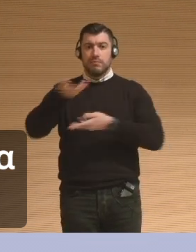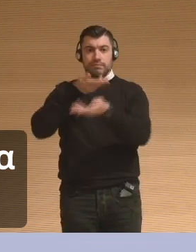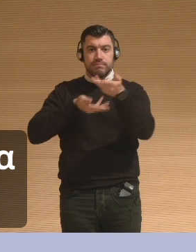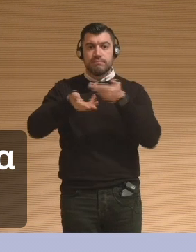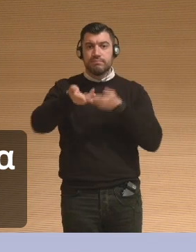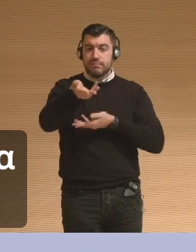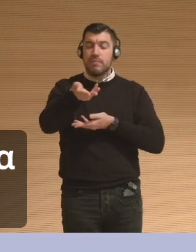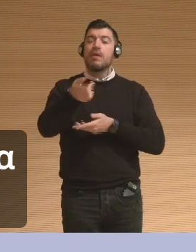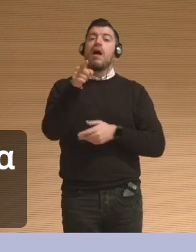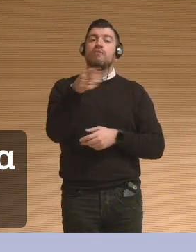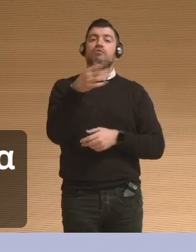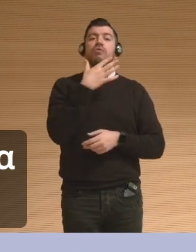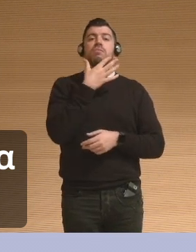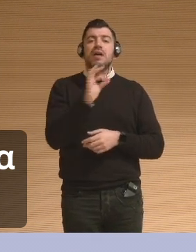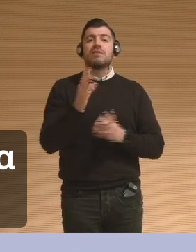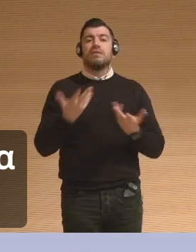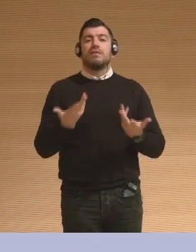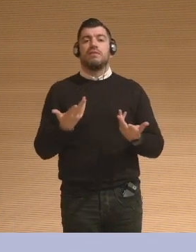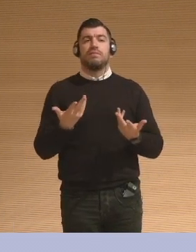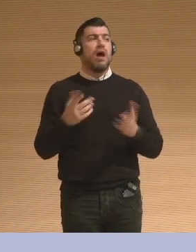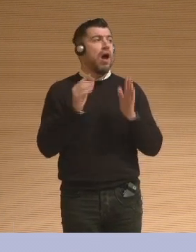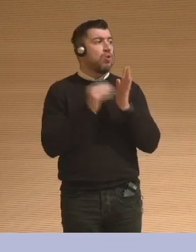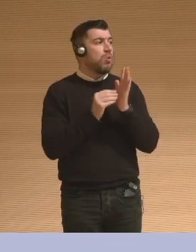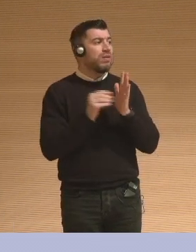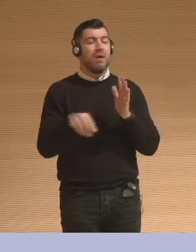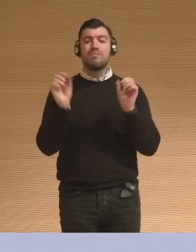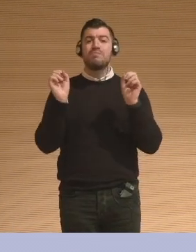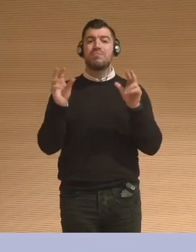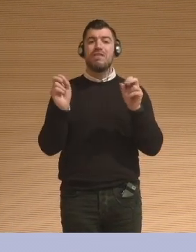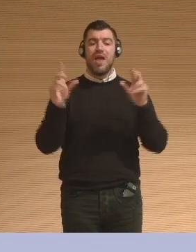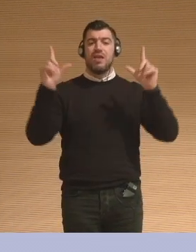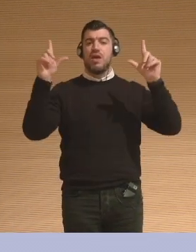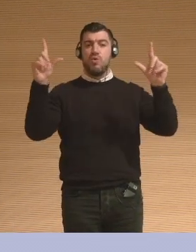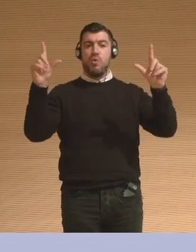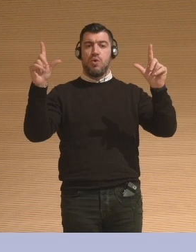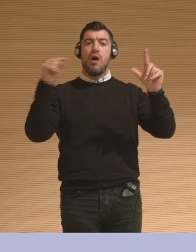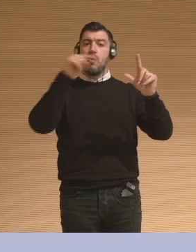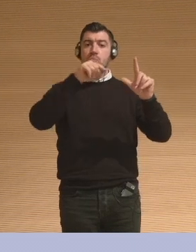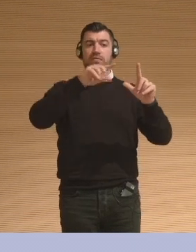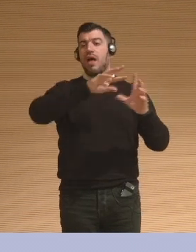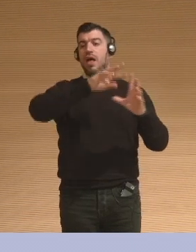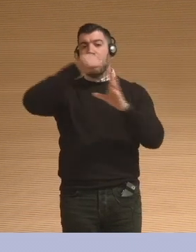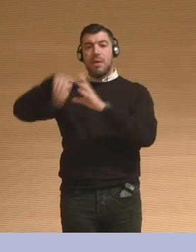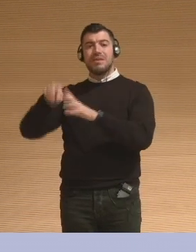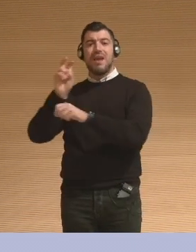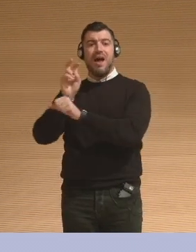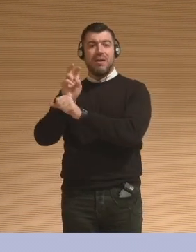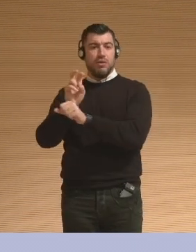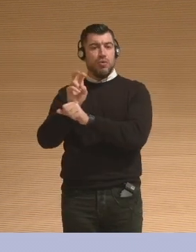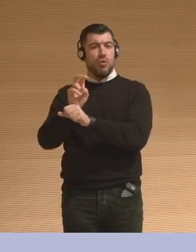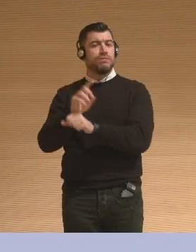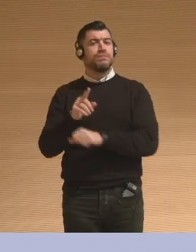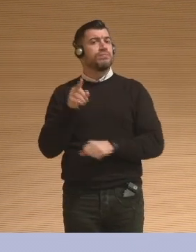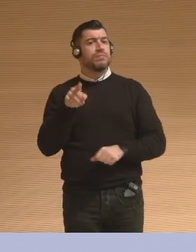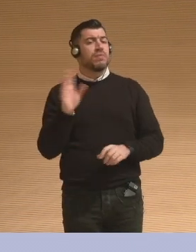object to a digital archive. So it's not even just, you know, objects in person. So digital